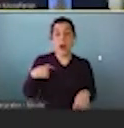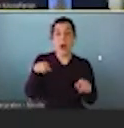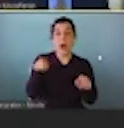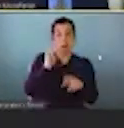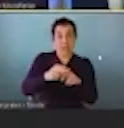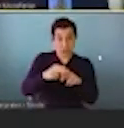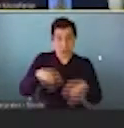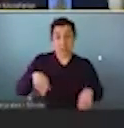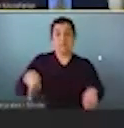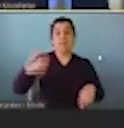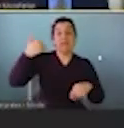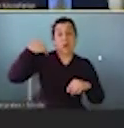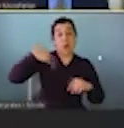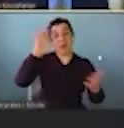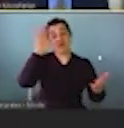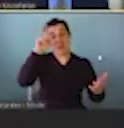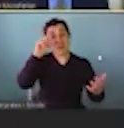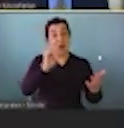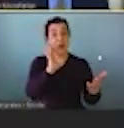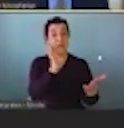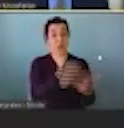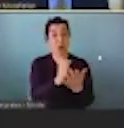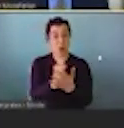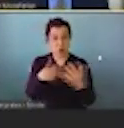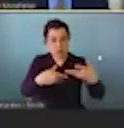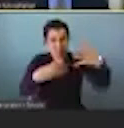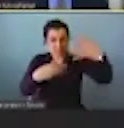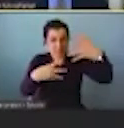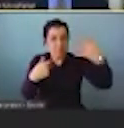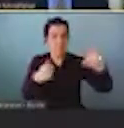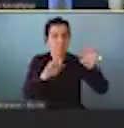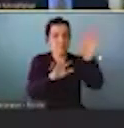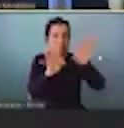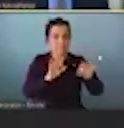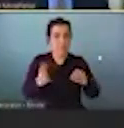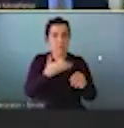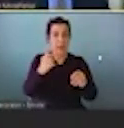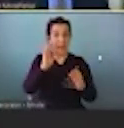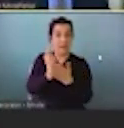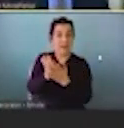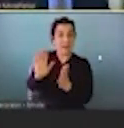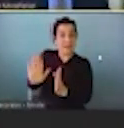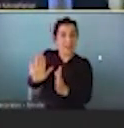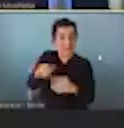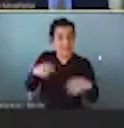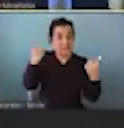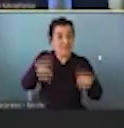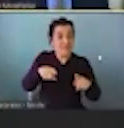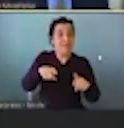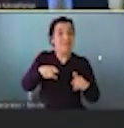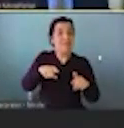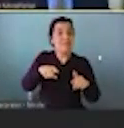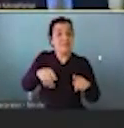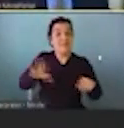looking for photos that I thought typified his approach to life and to work, I love this central photo here with Senator